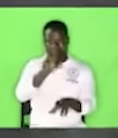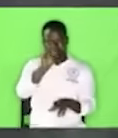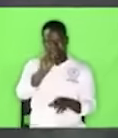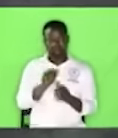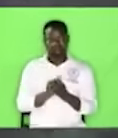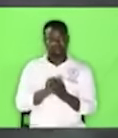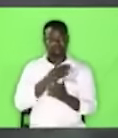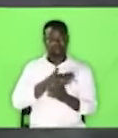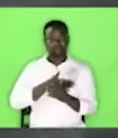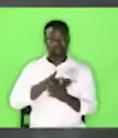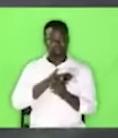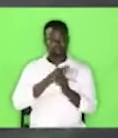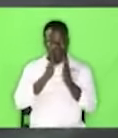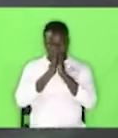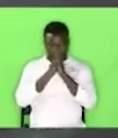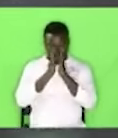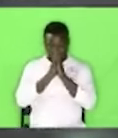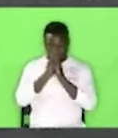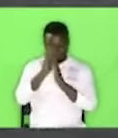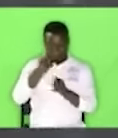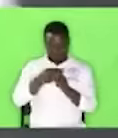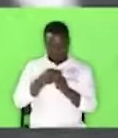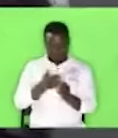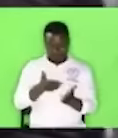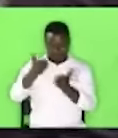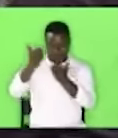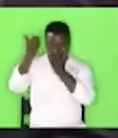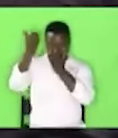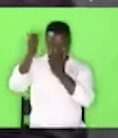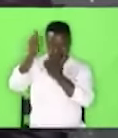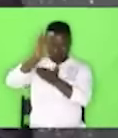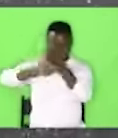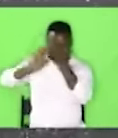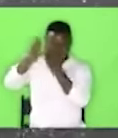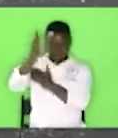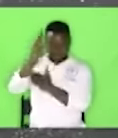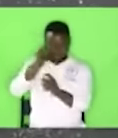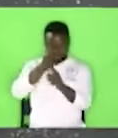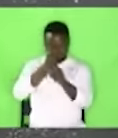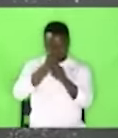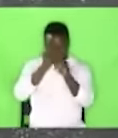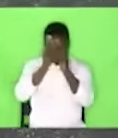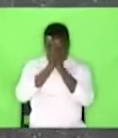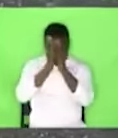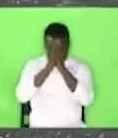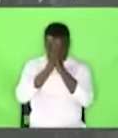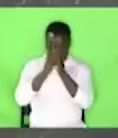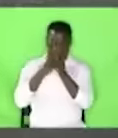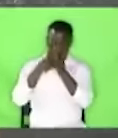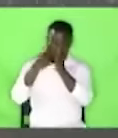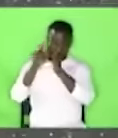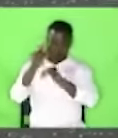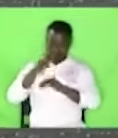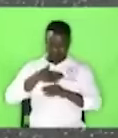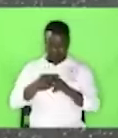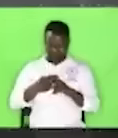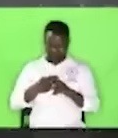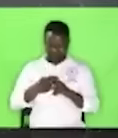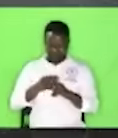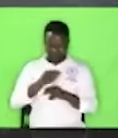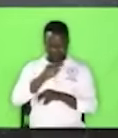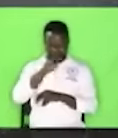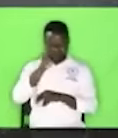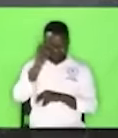all pray and commit our names before God? let us pray that God, this is my name. Help me to